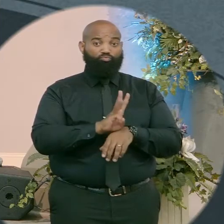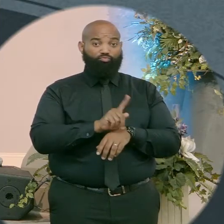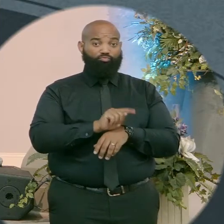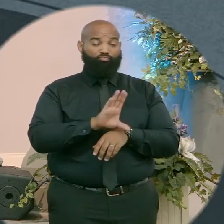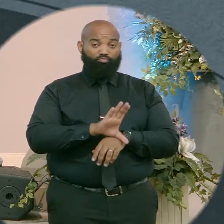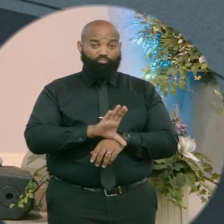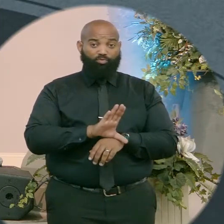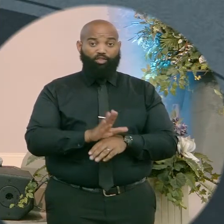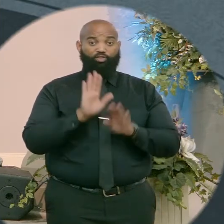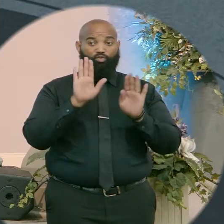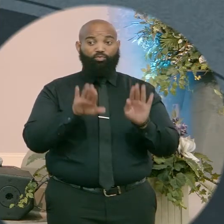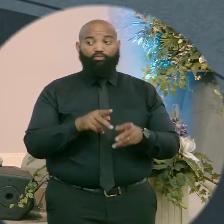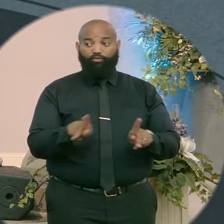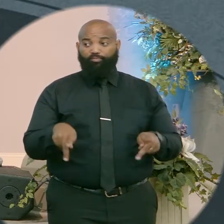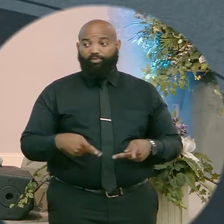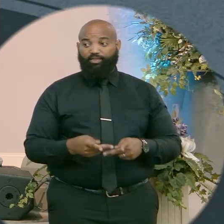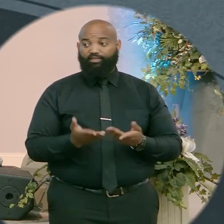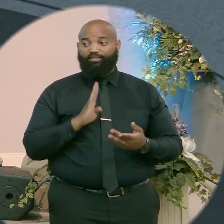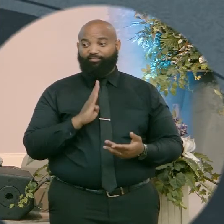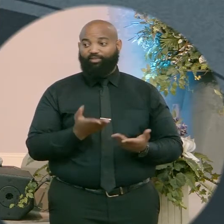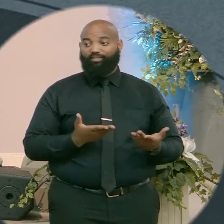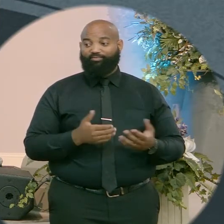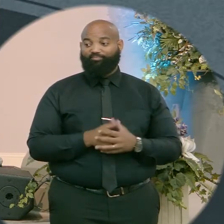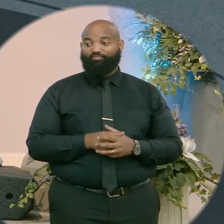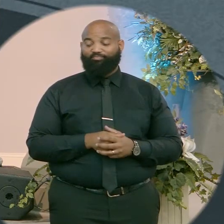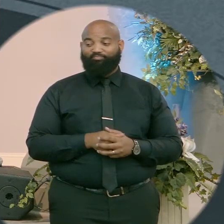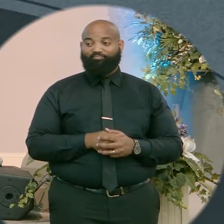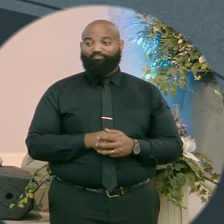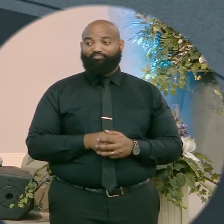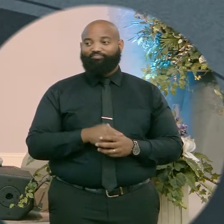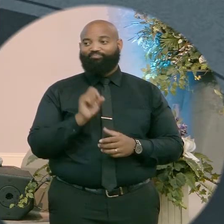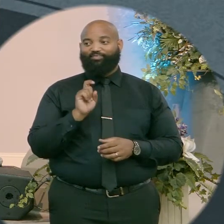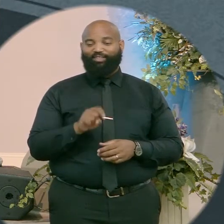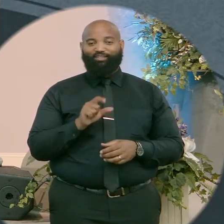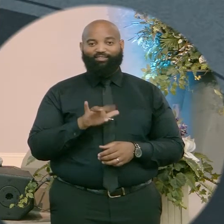is great ground. Just hit that icon.